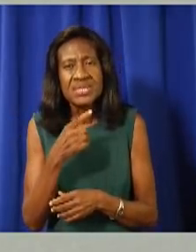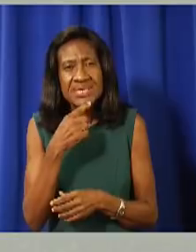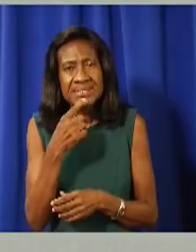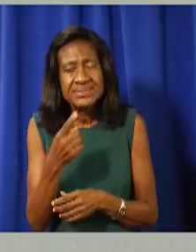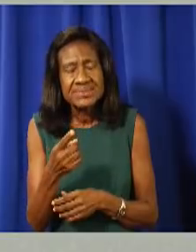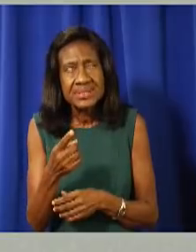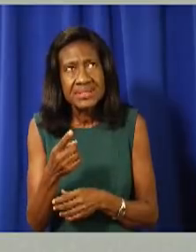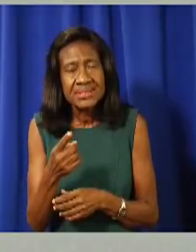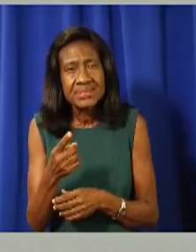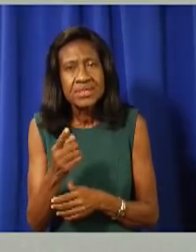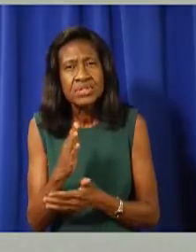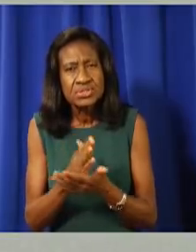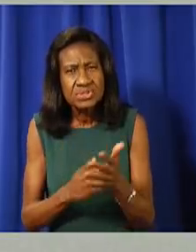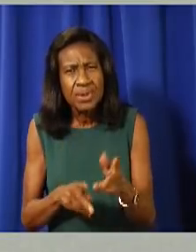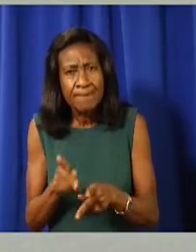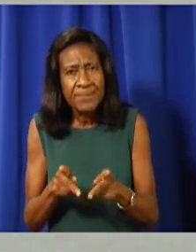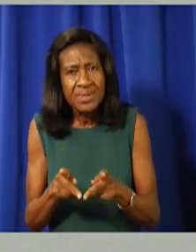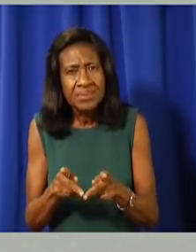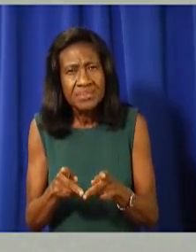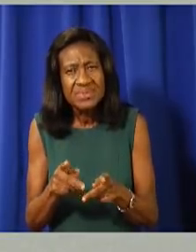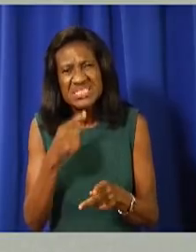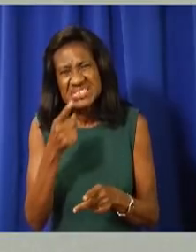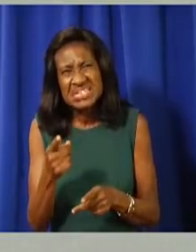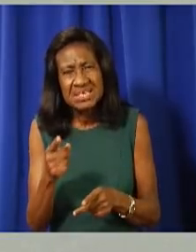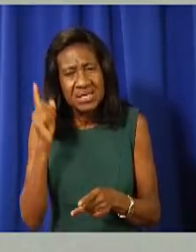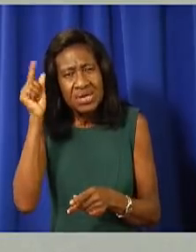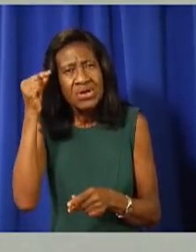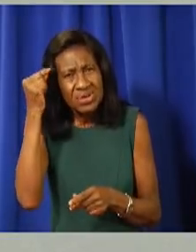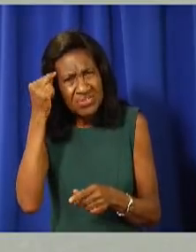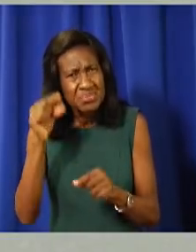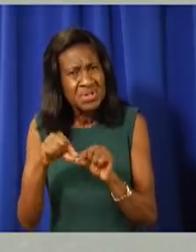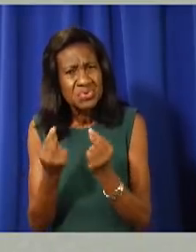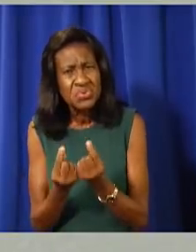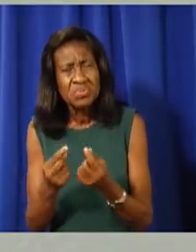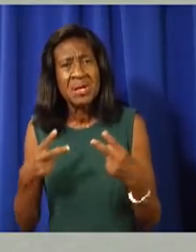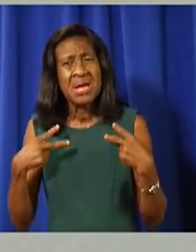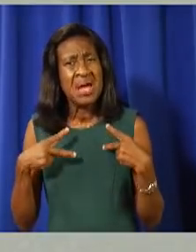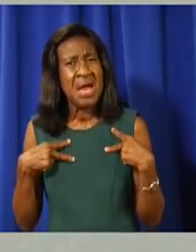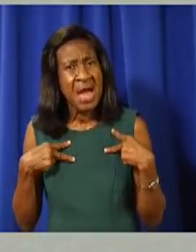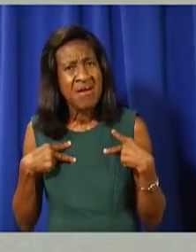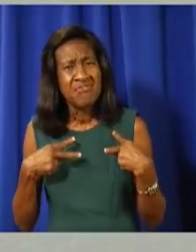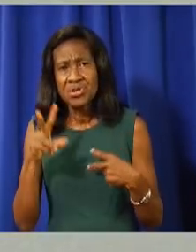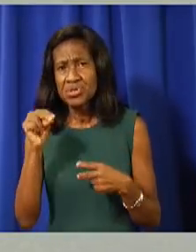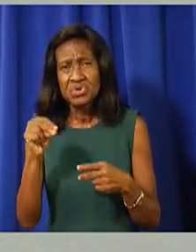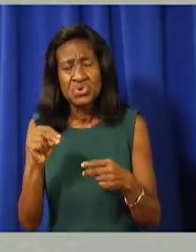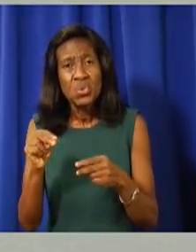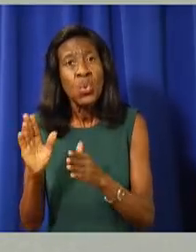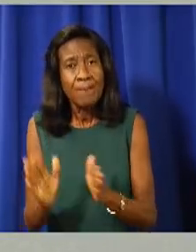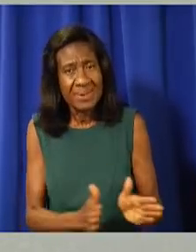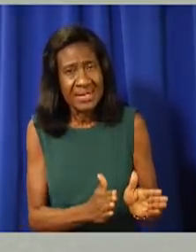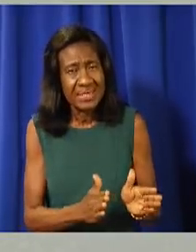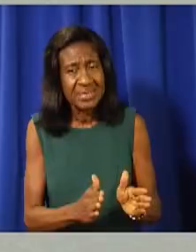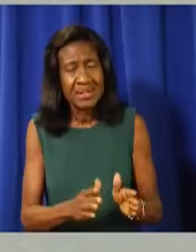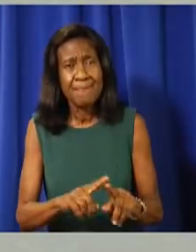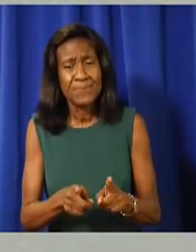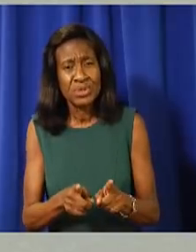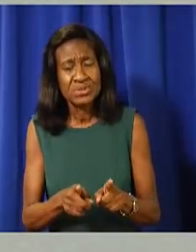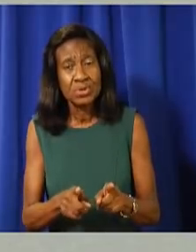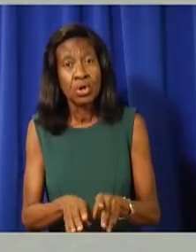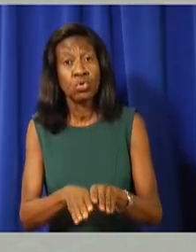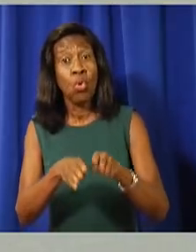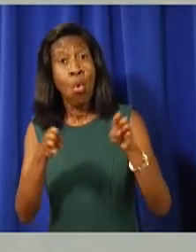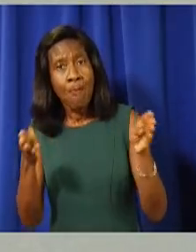didn't have a plan in place and insisting that we throw open our borders on September 1st.